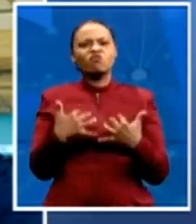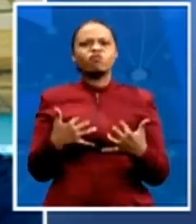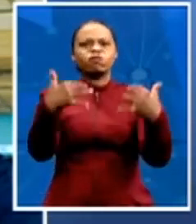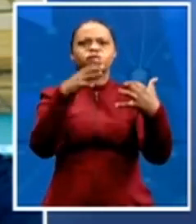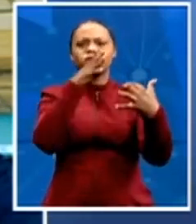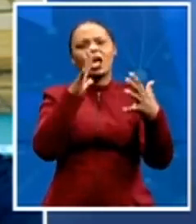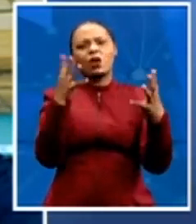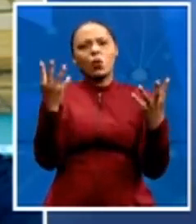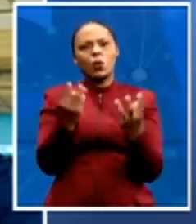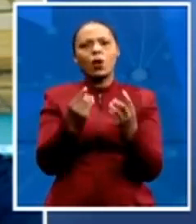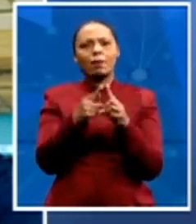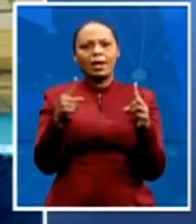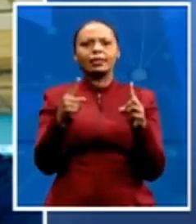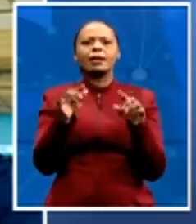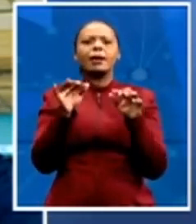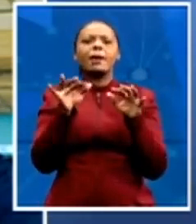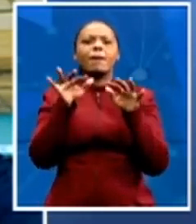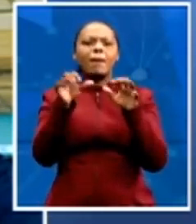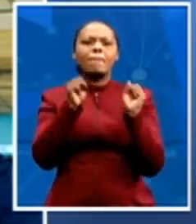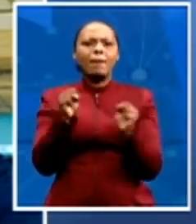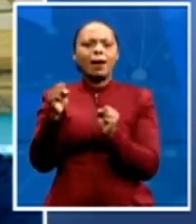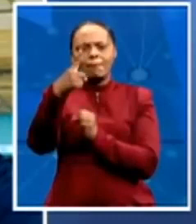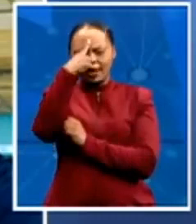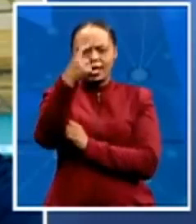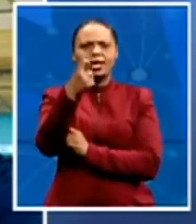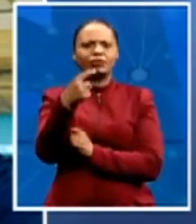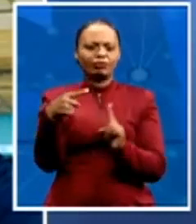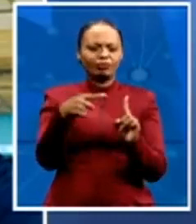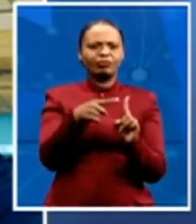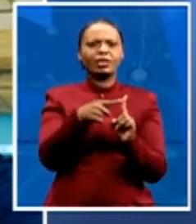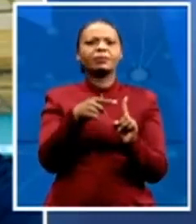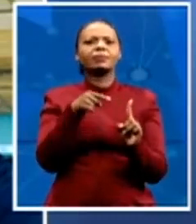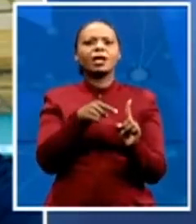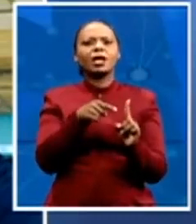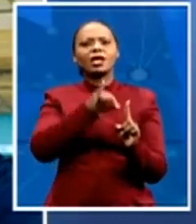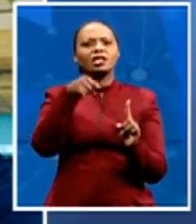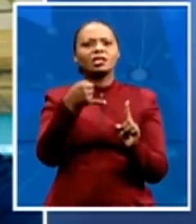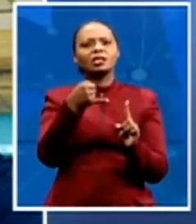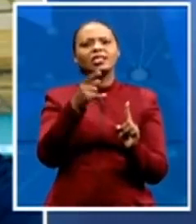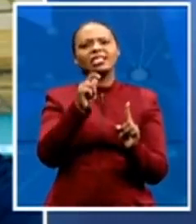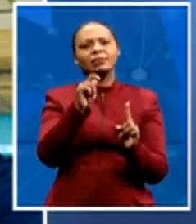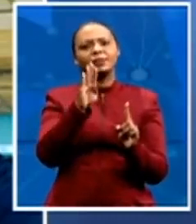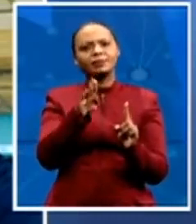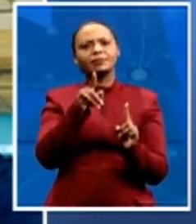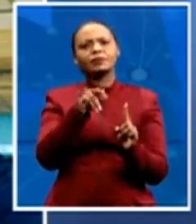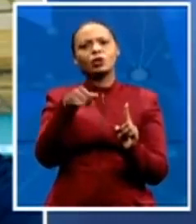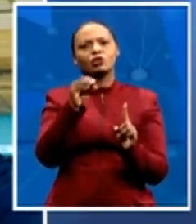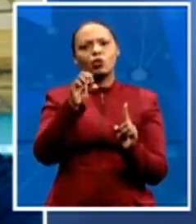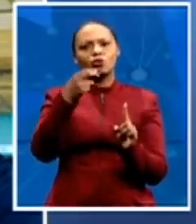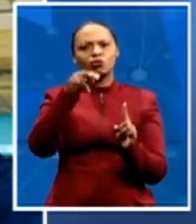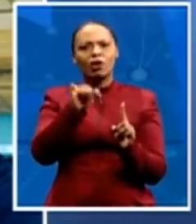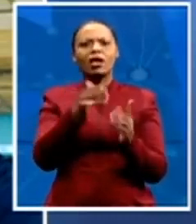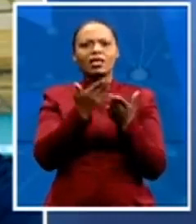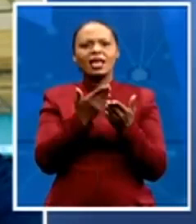strong beliefs that he can be able to assist them in their different challenges. And people were still going